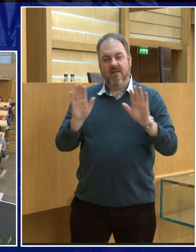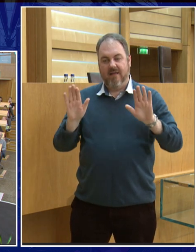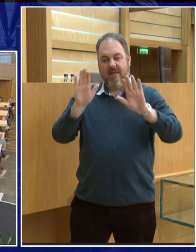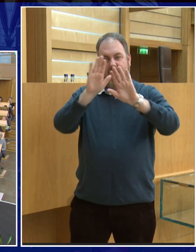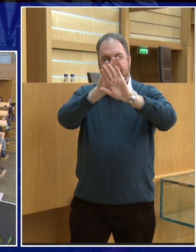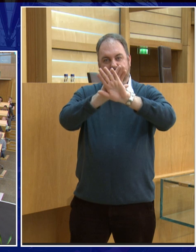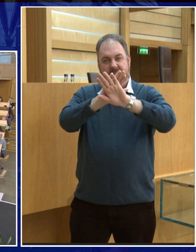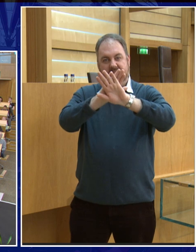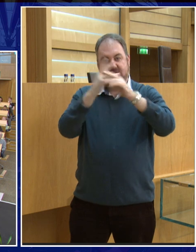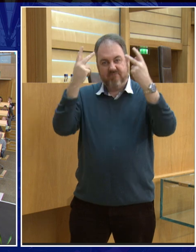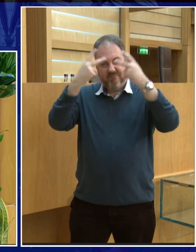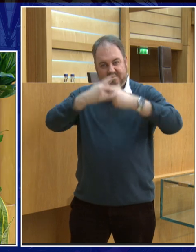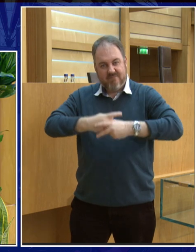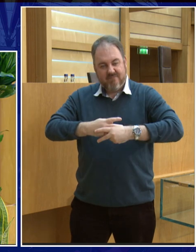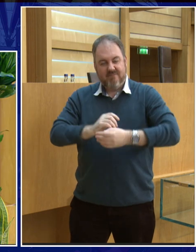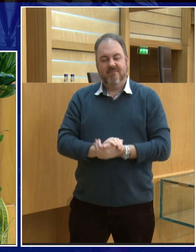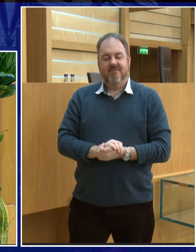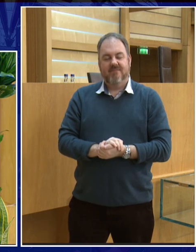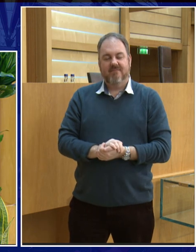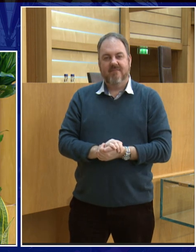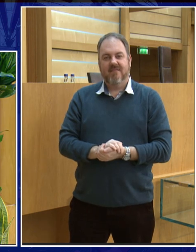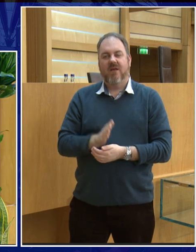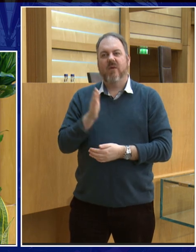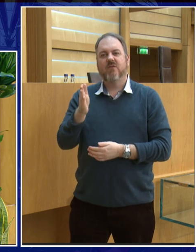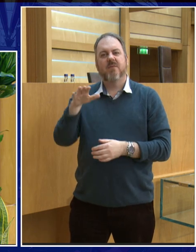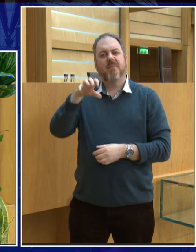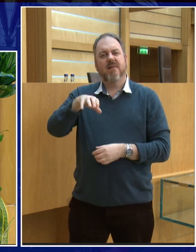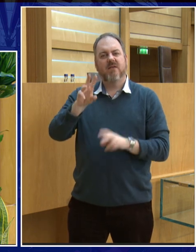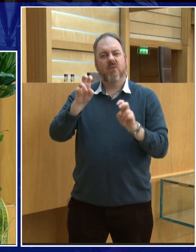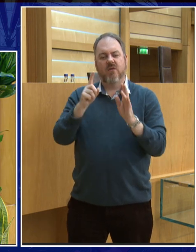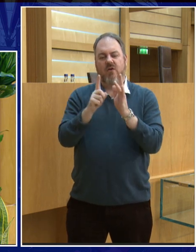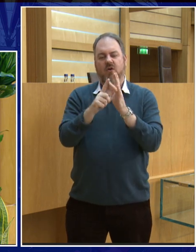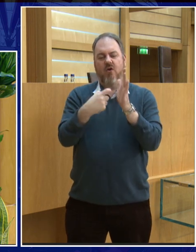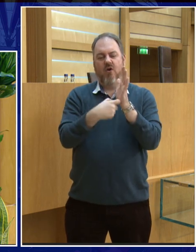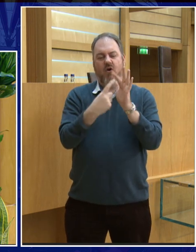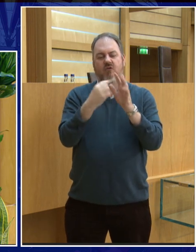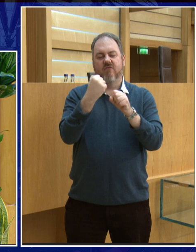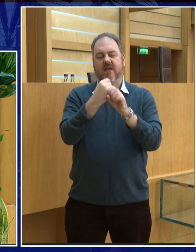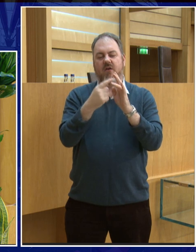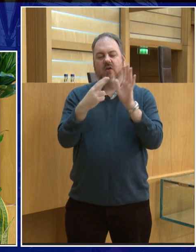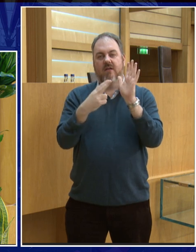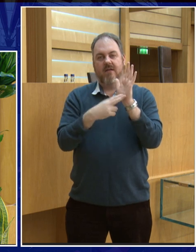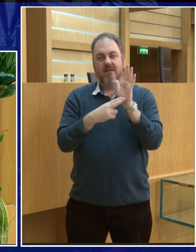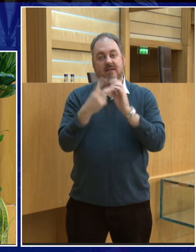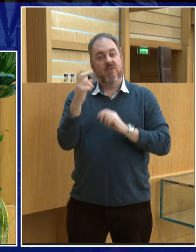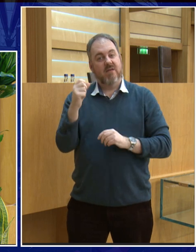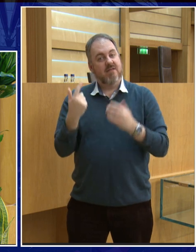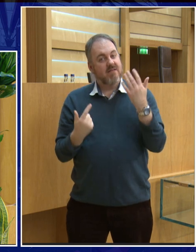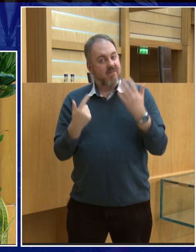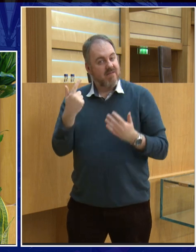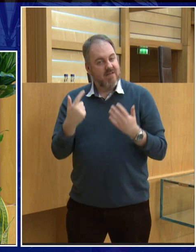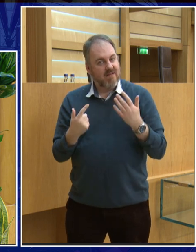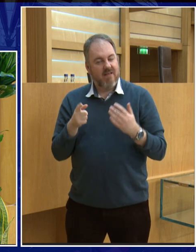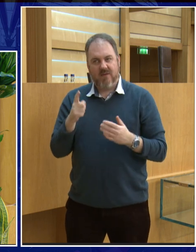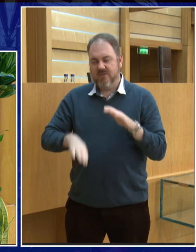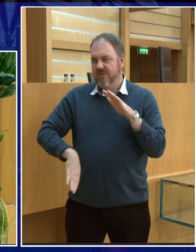America. And we started right at the beginning in Oregon and saw it there, and it was an amazing thing to see. So that's eclipses of the Moon.